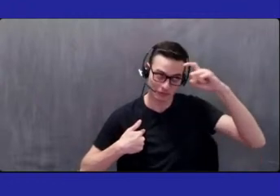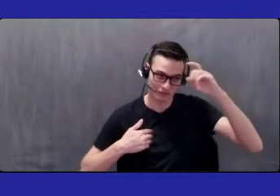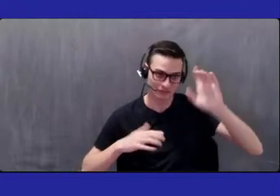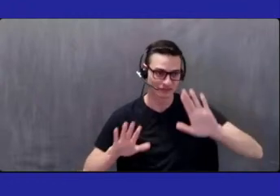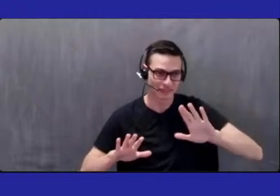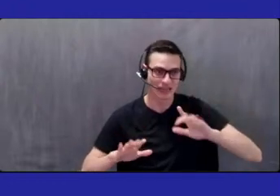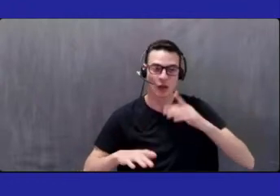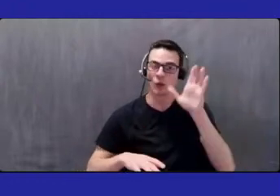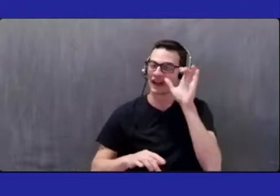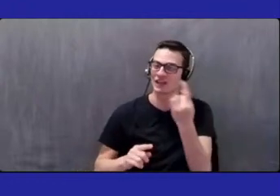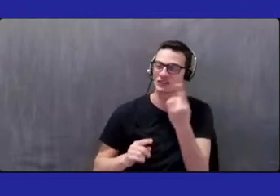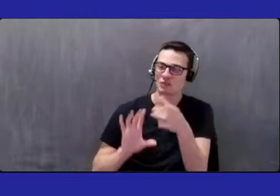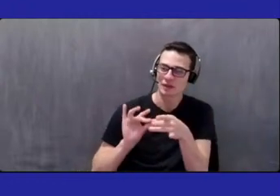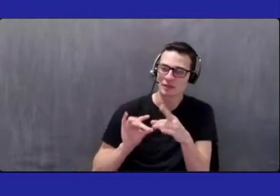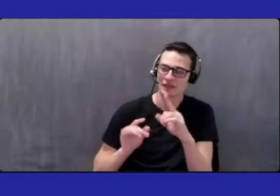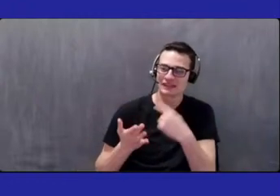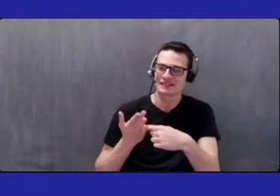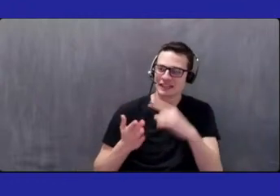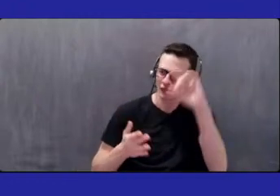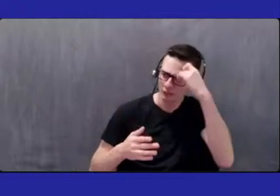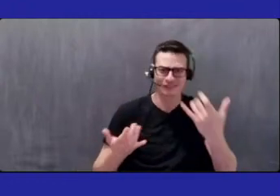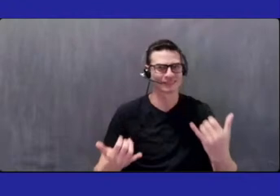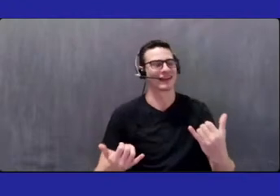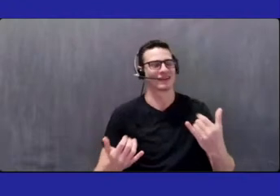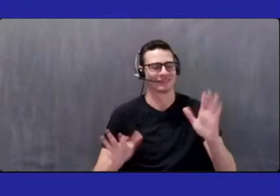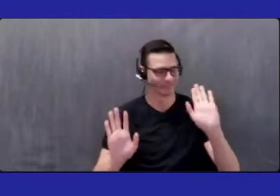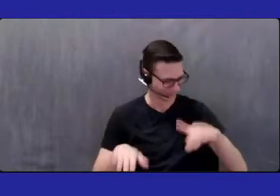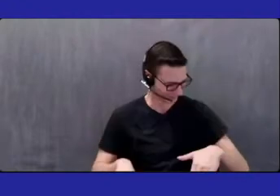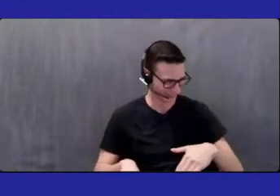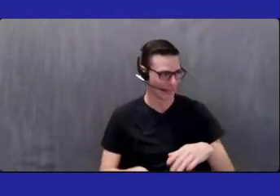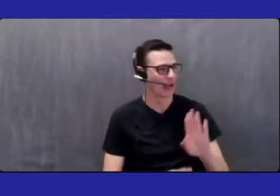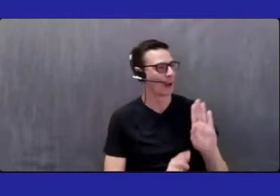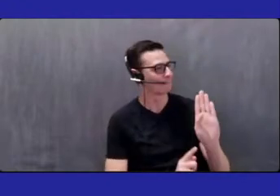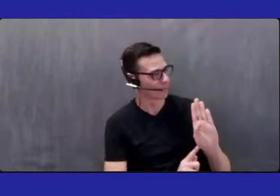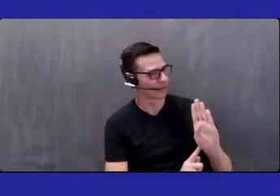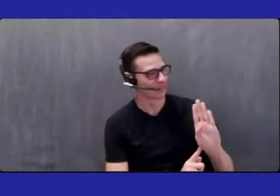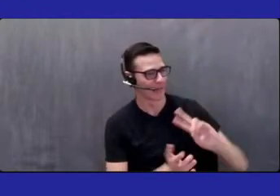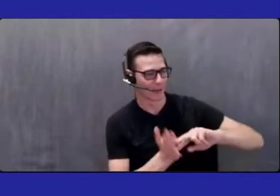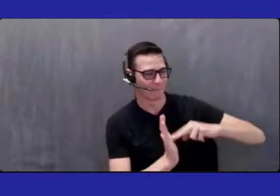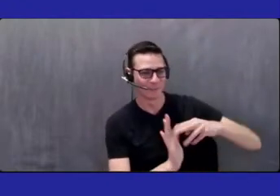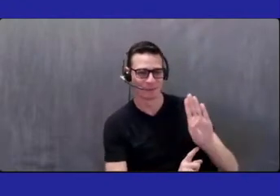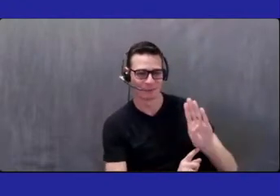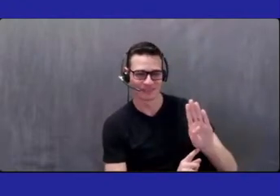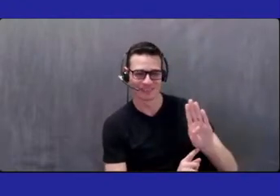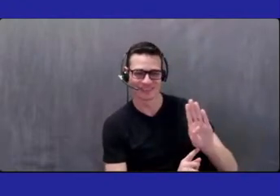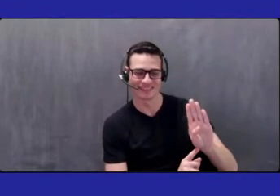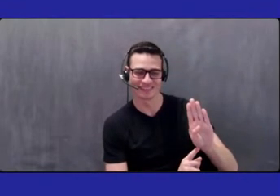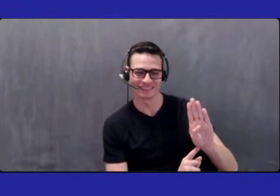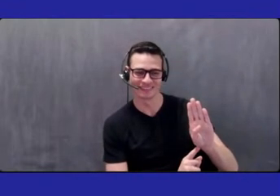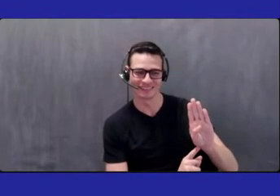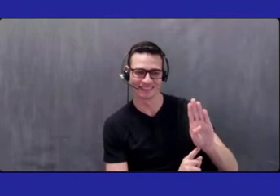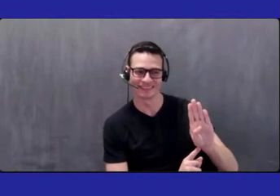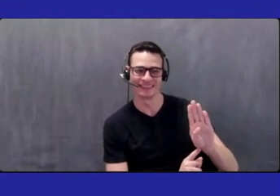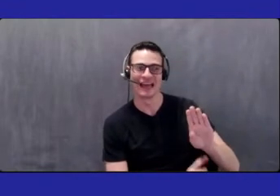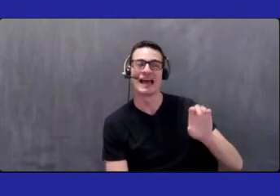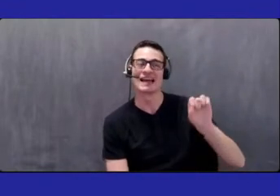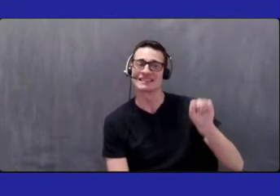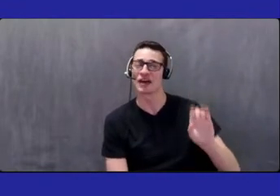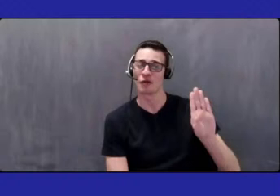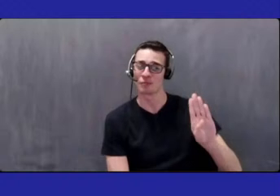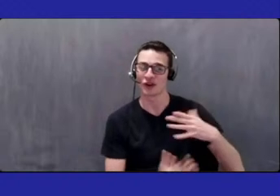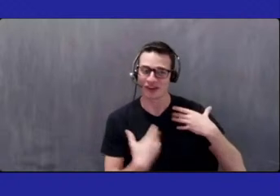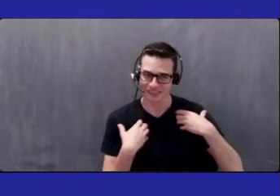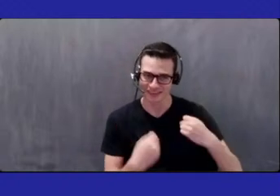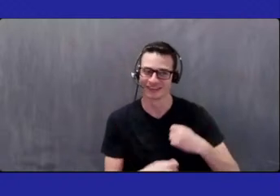the Bronx. So, you know. We can handle the Bronx. It's your main line. Yes. So, now we have South Brooklyn